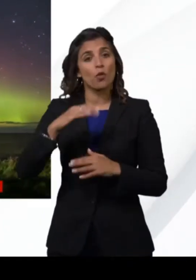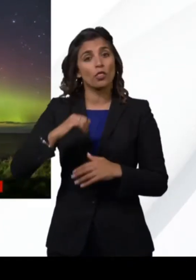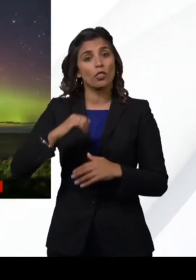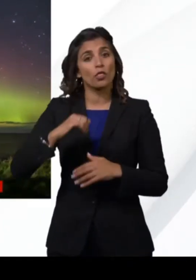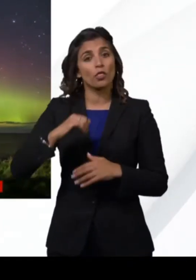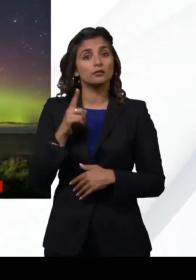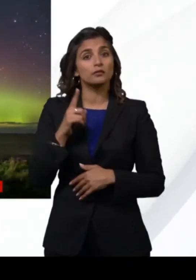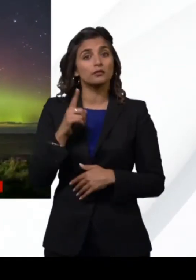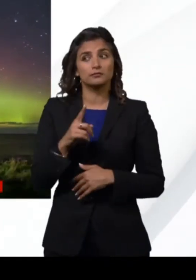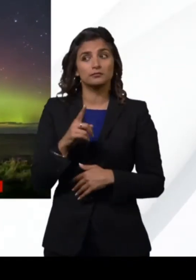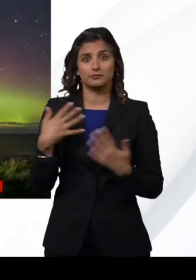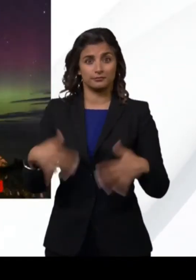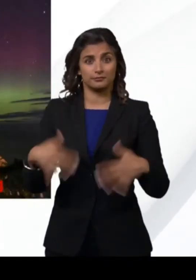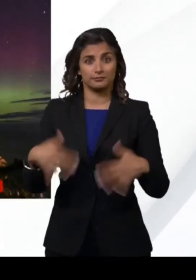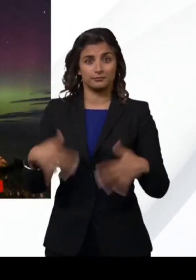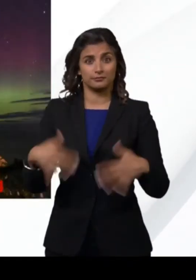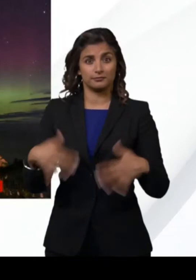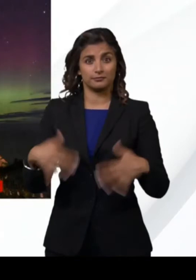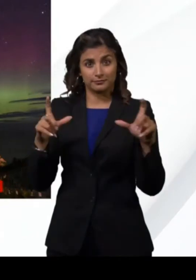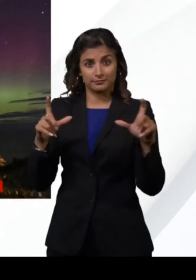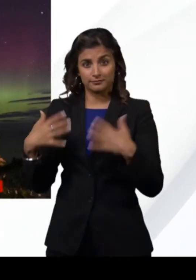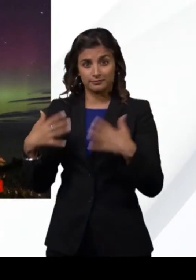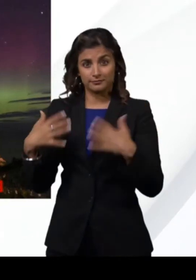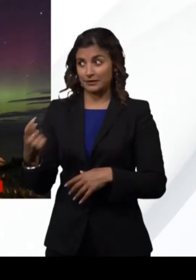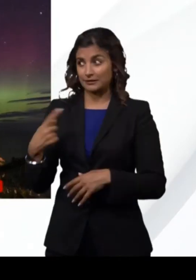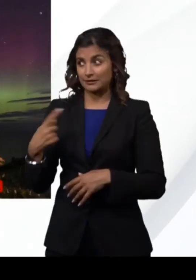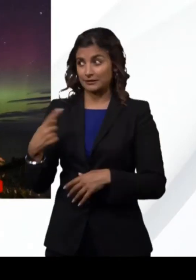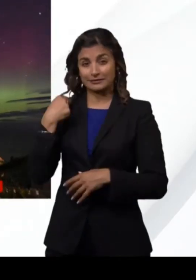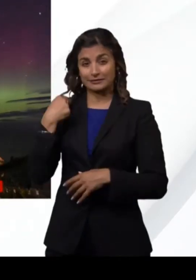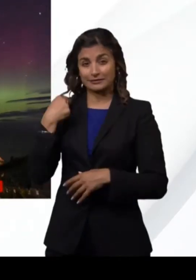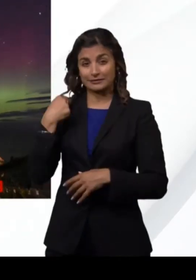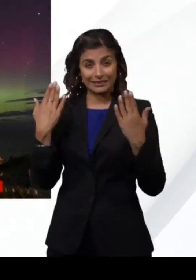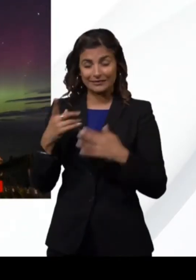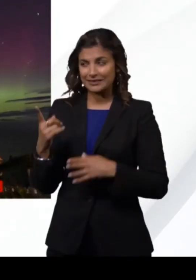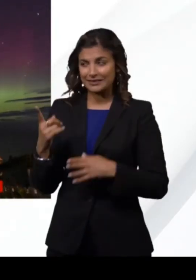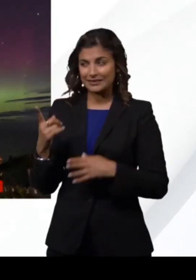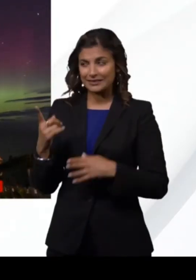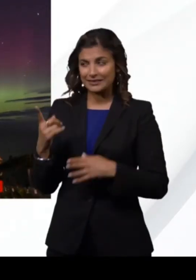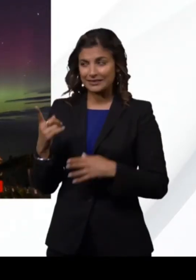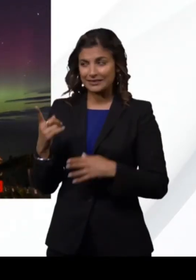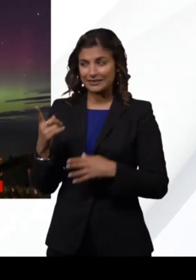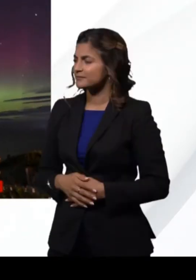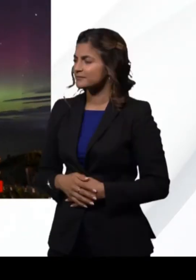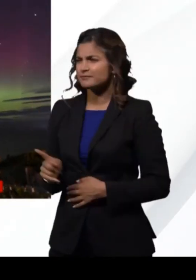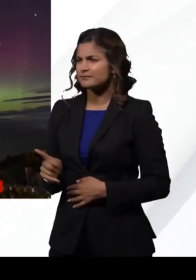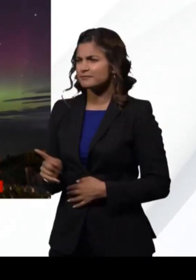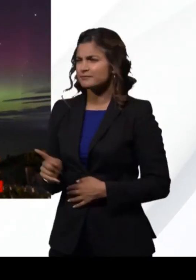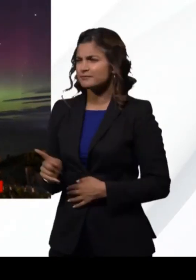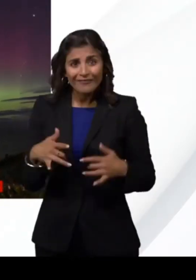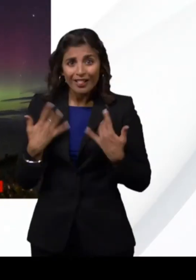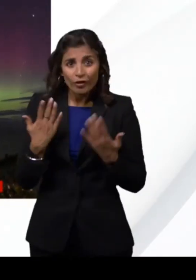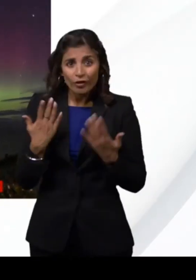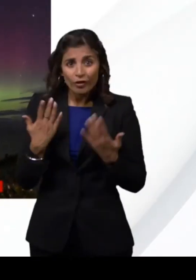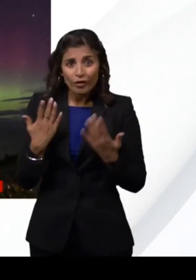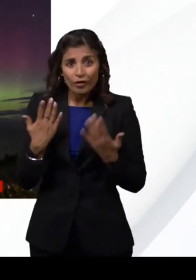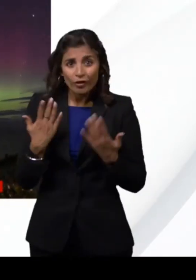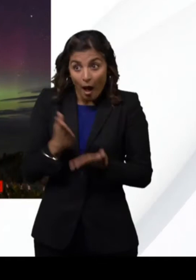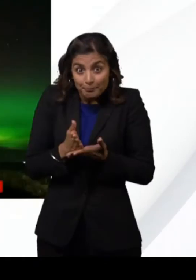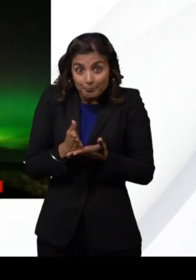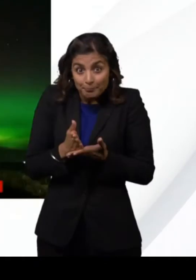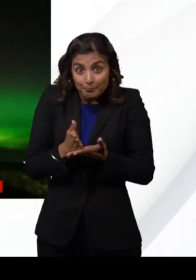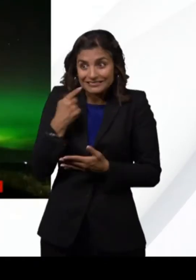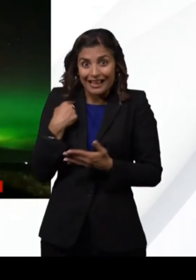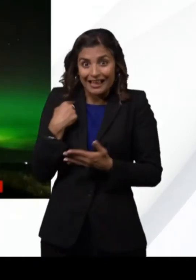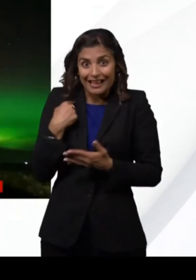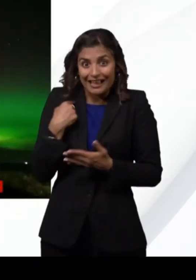spectacular sight last night. It just doesn't seem real, does it? These photographs are real and this happened last night.